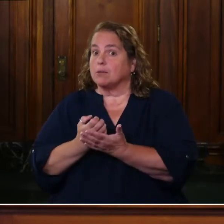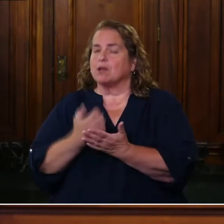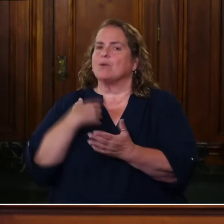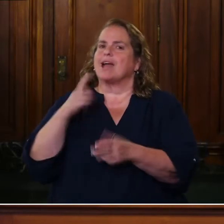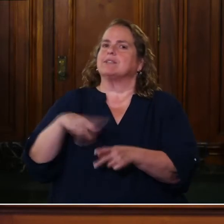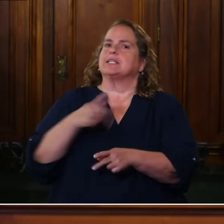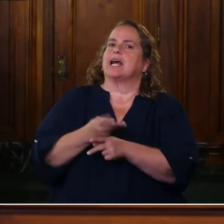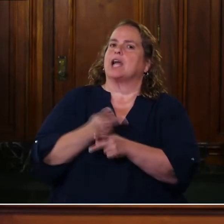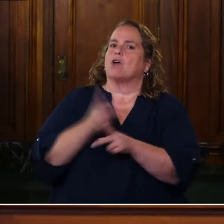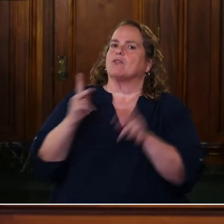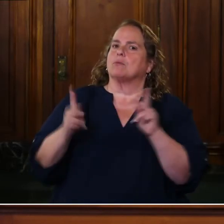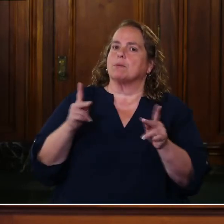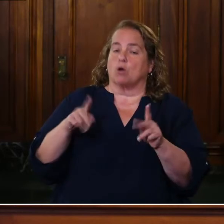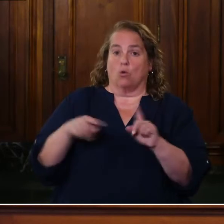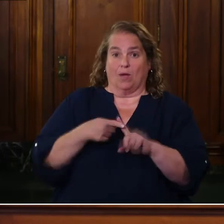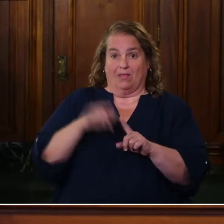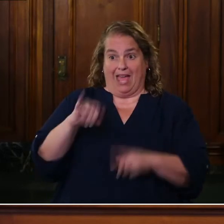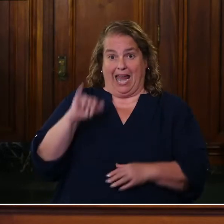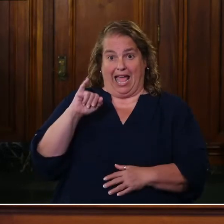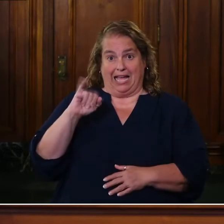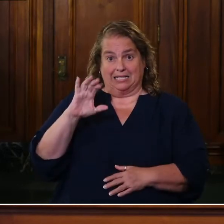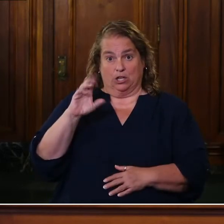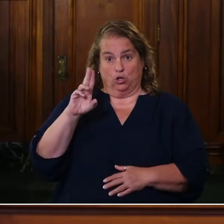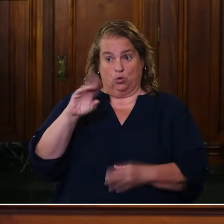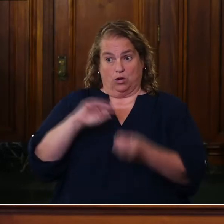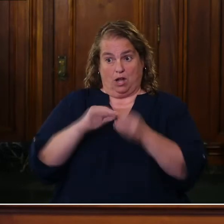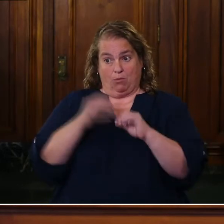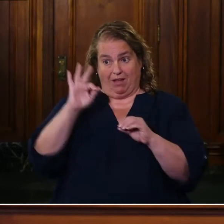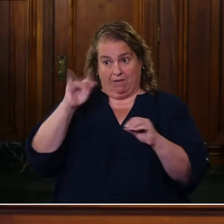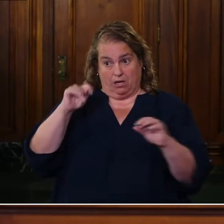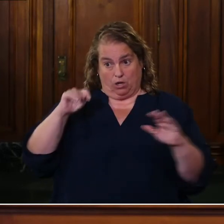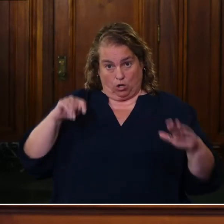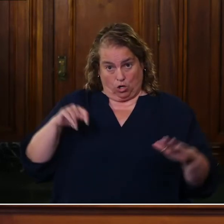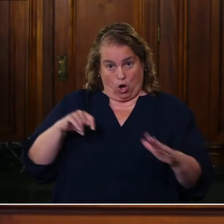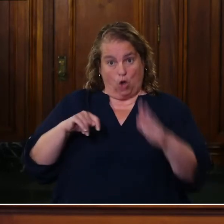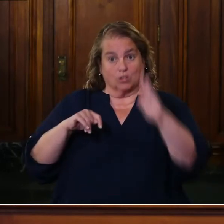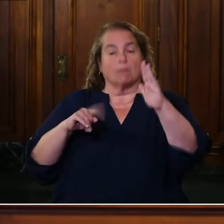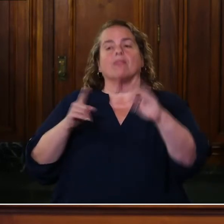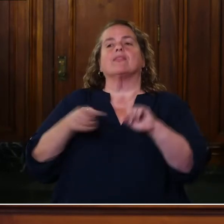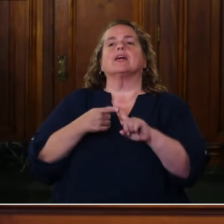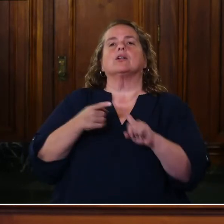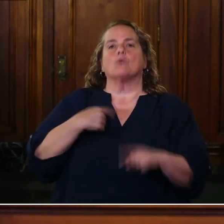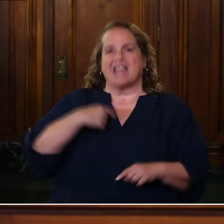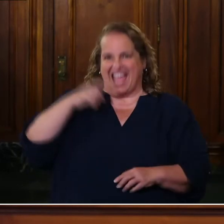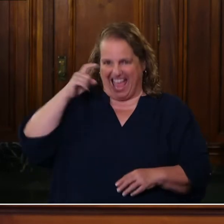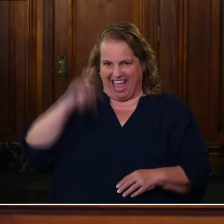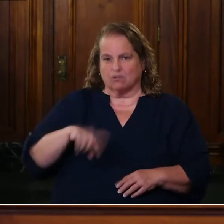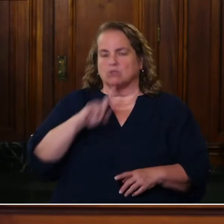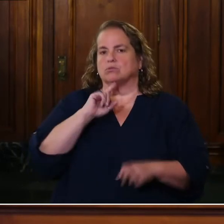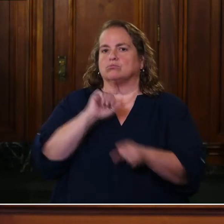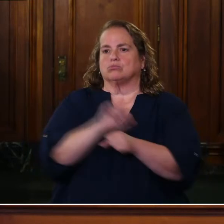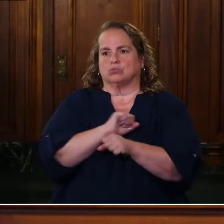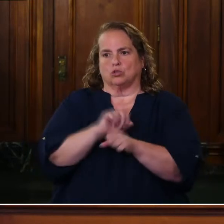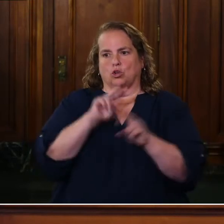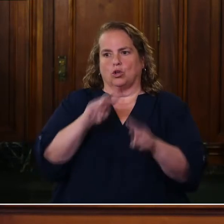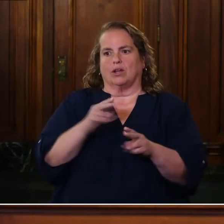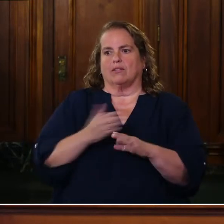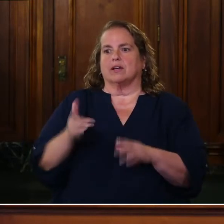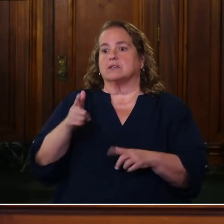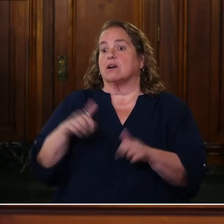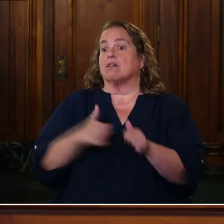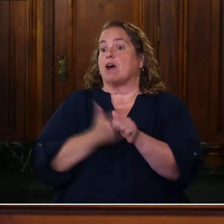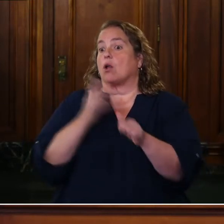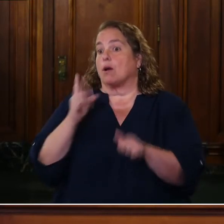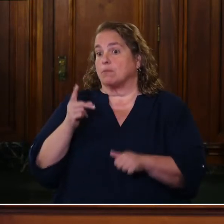And when that ICU number, if it does significantly go up, then, then we're really gonna have to, that's when we really have to look at things. As a follow